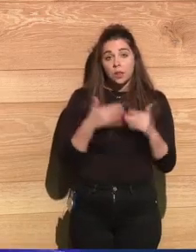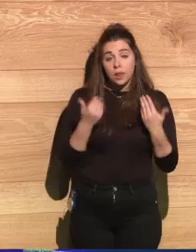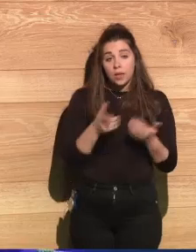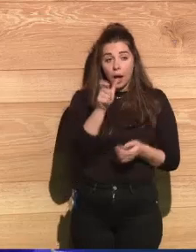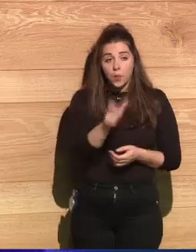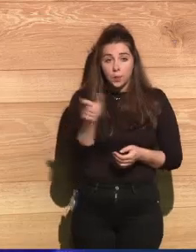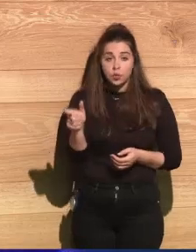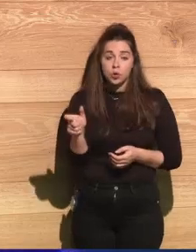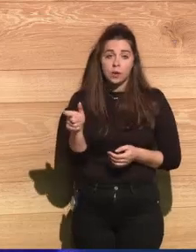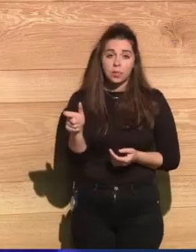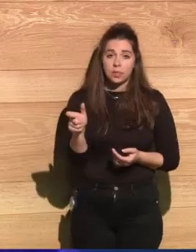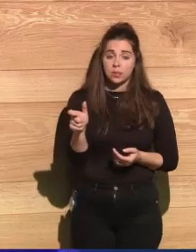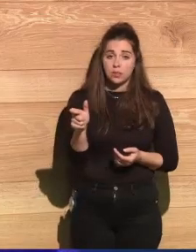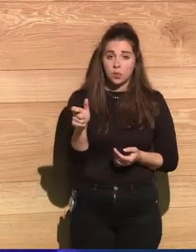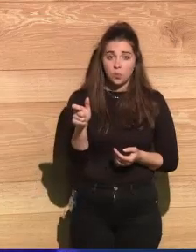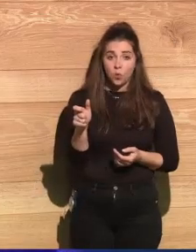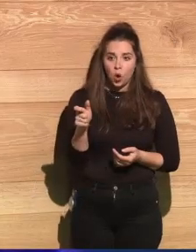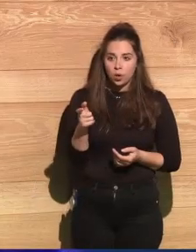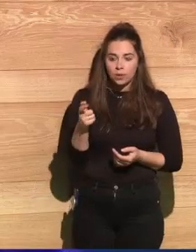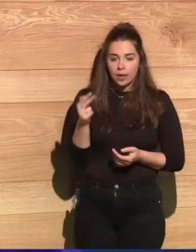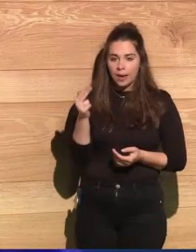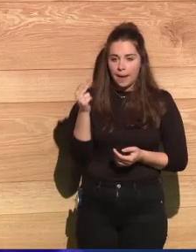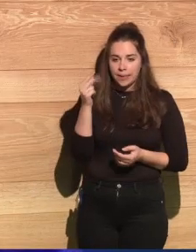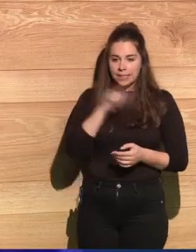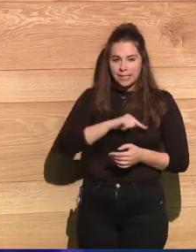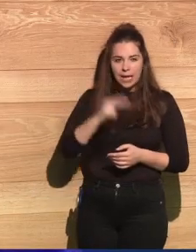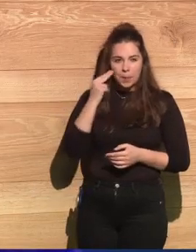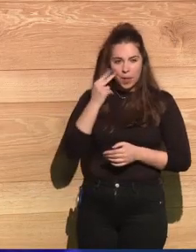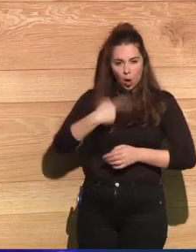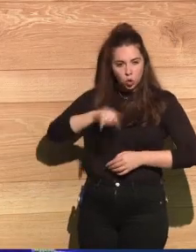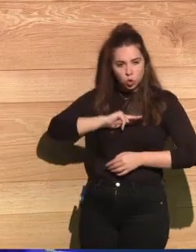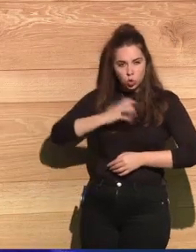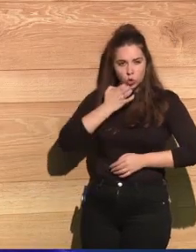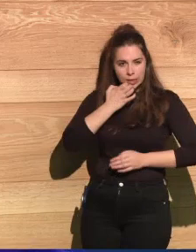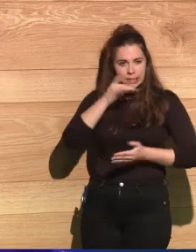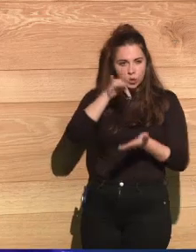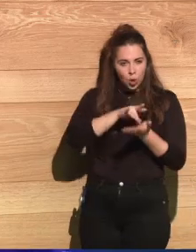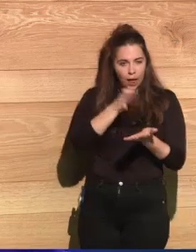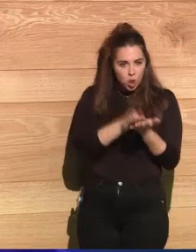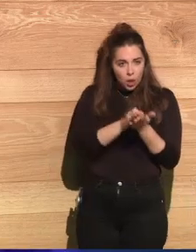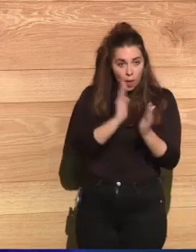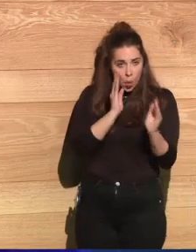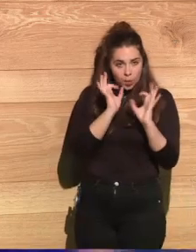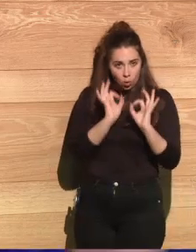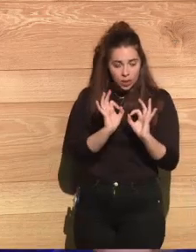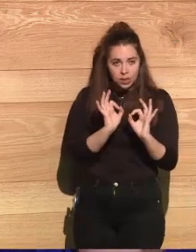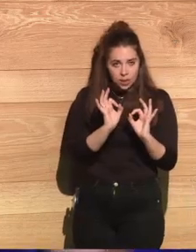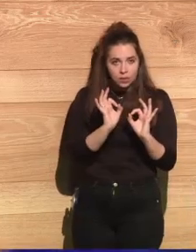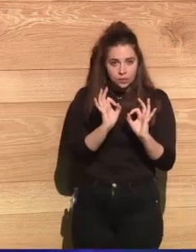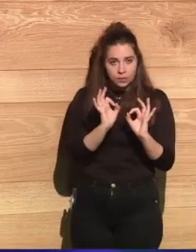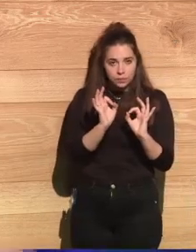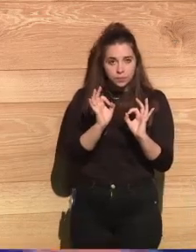city, exposed to radiation, contaminate other